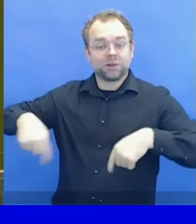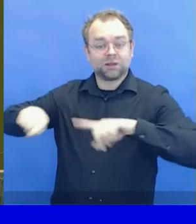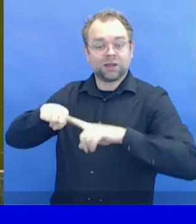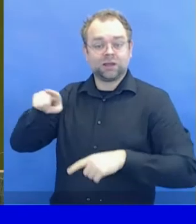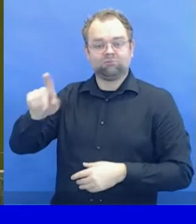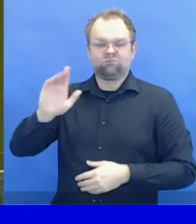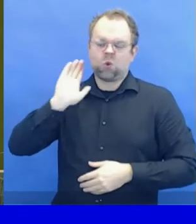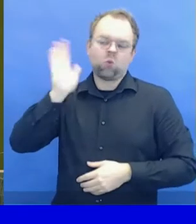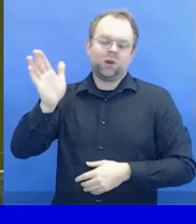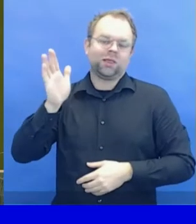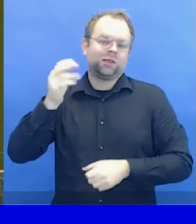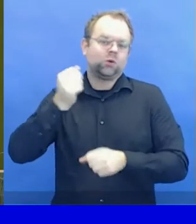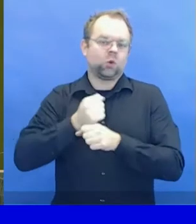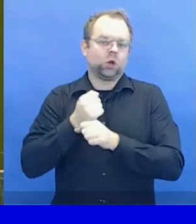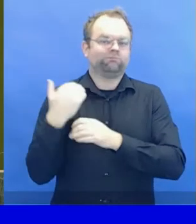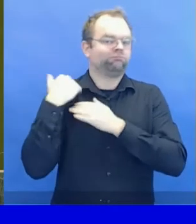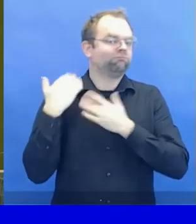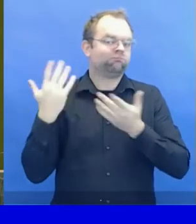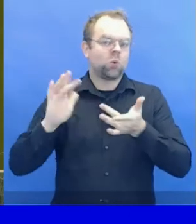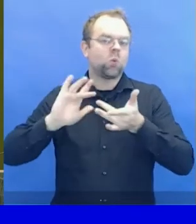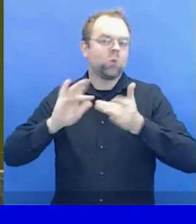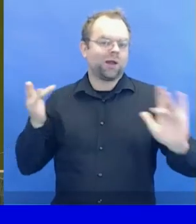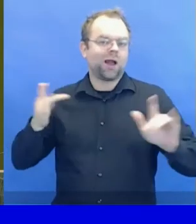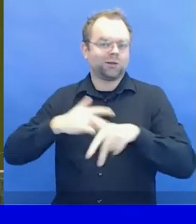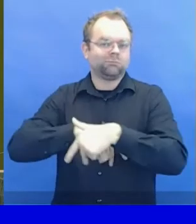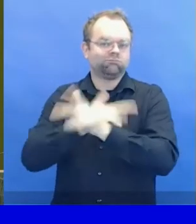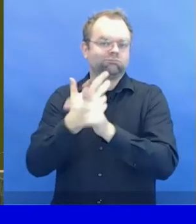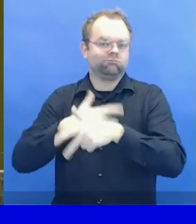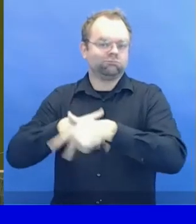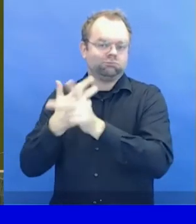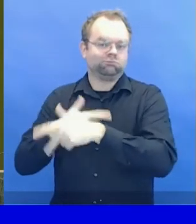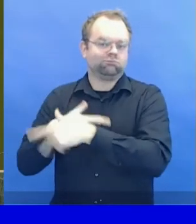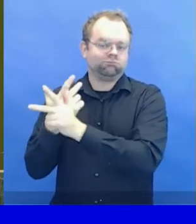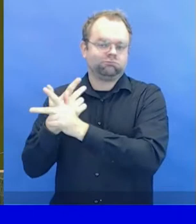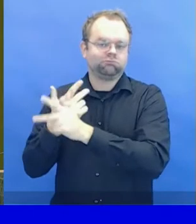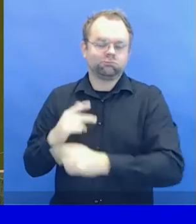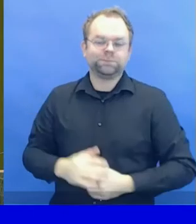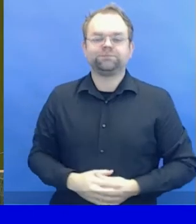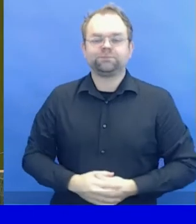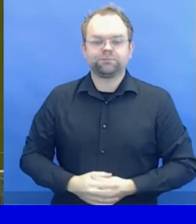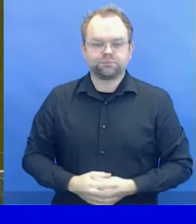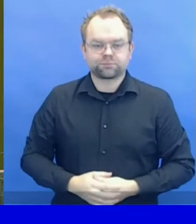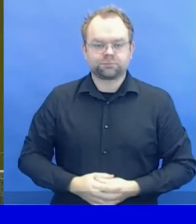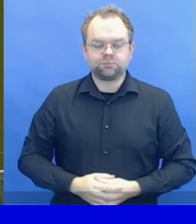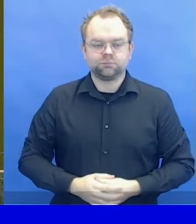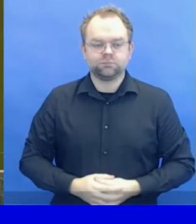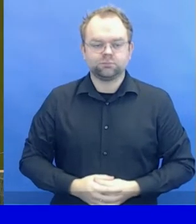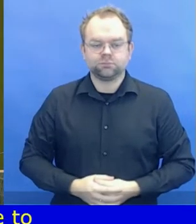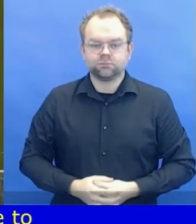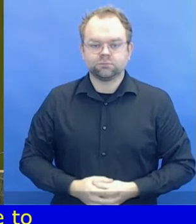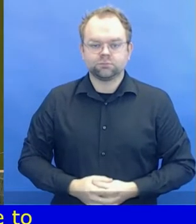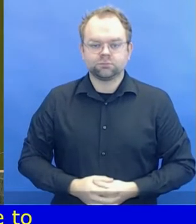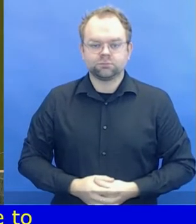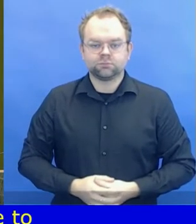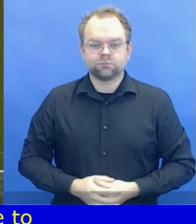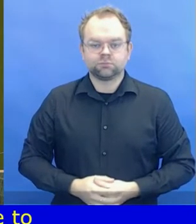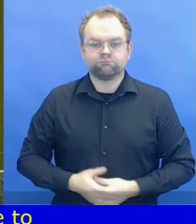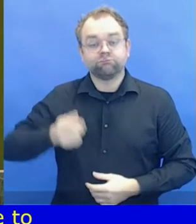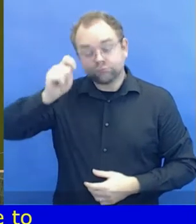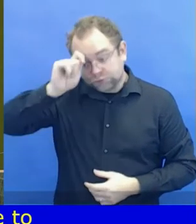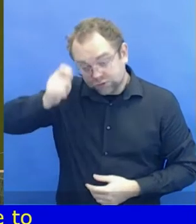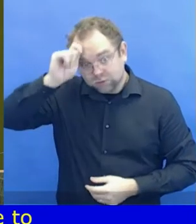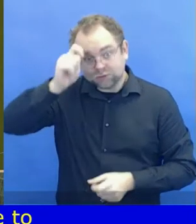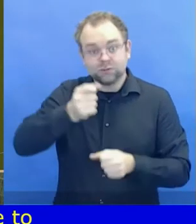Distinguished delegates, this is an election in accordance with Article 34 of the Convention of the Rights of